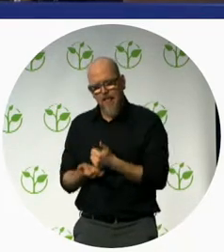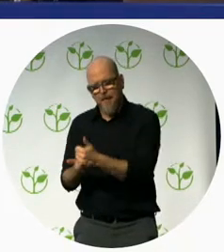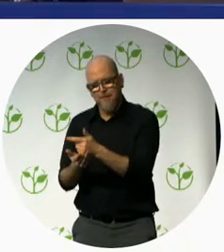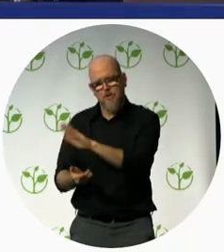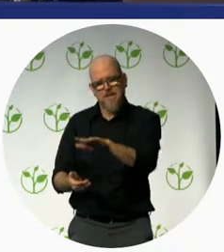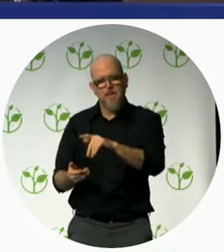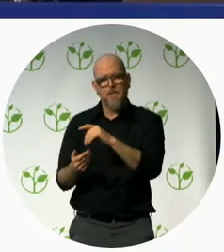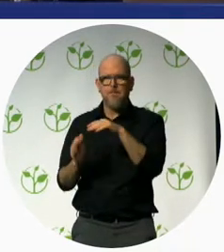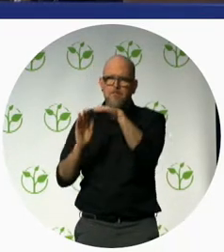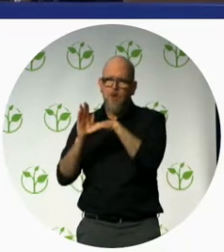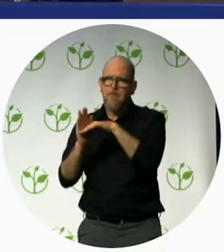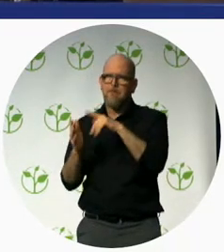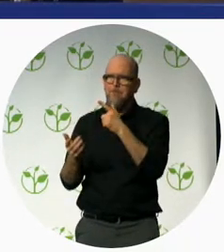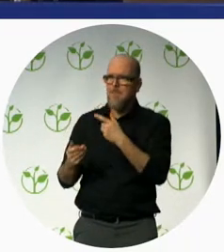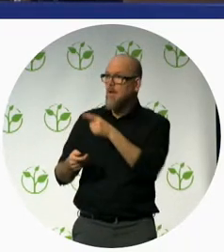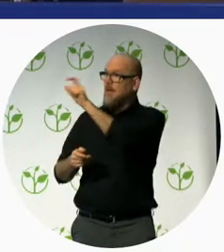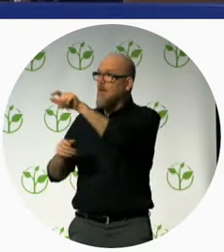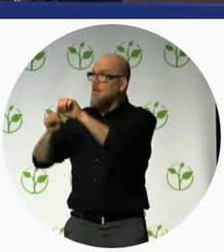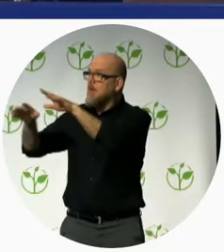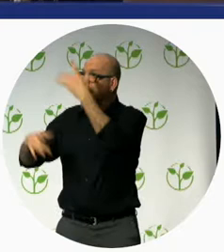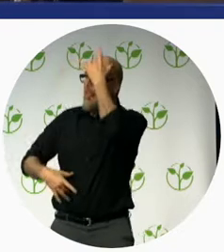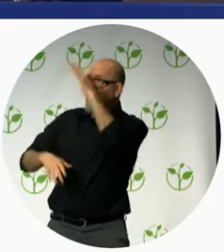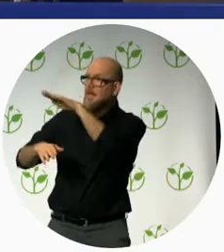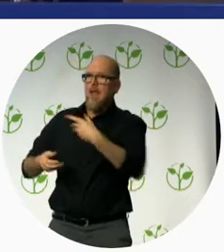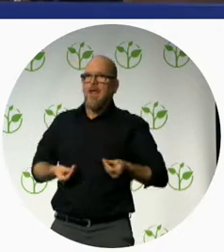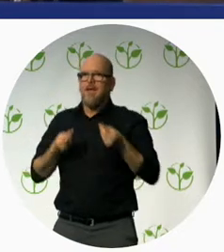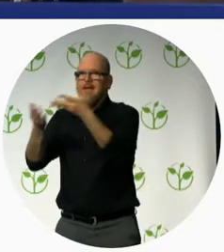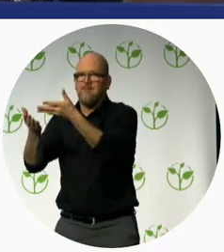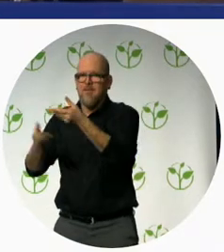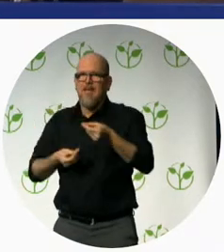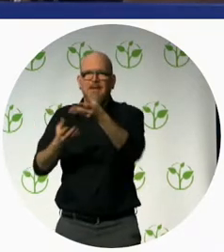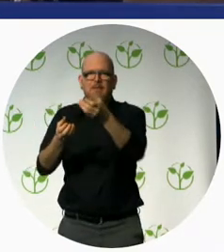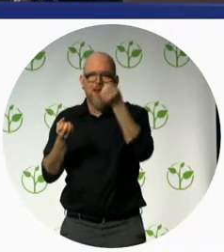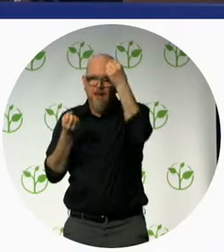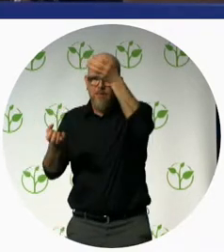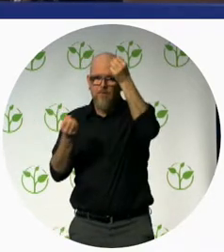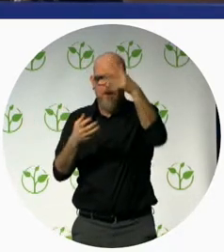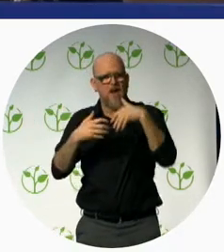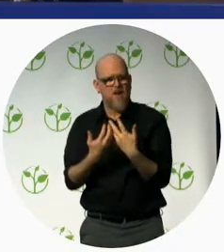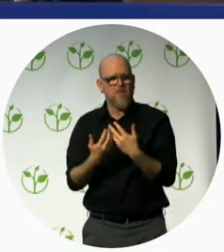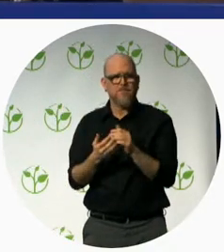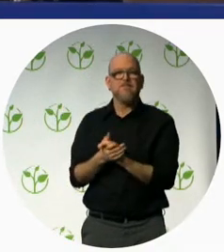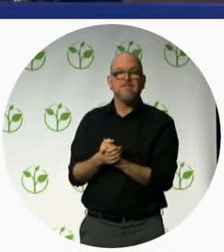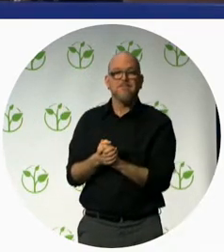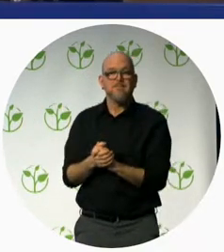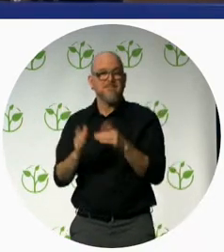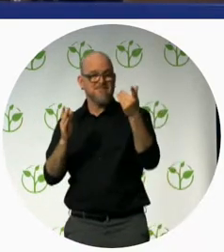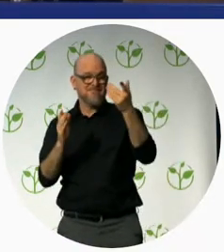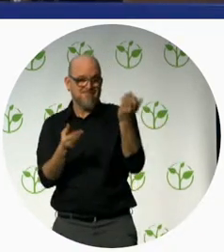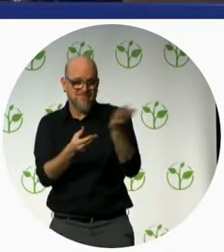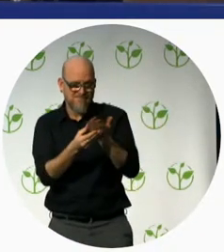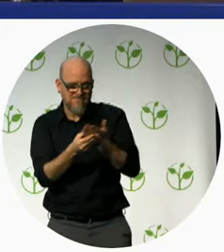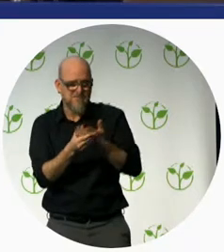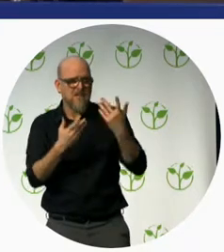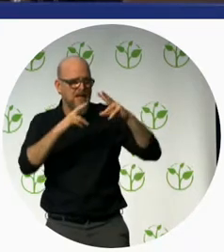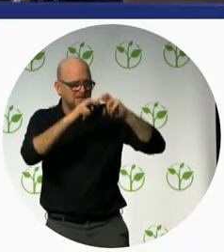we use that data for advocacy and networking and we do a lot of advocacy work with the government policy